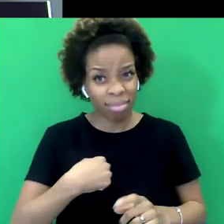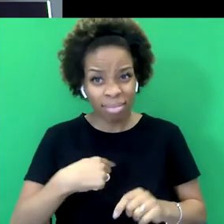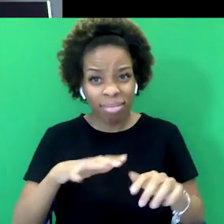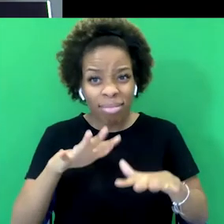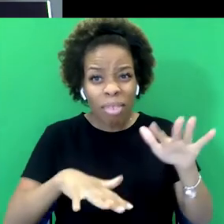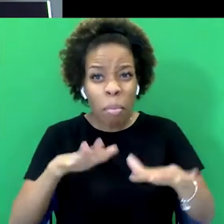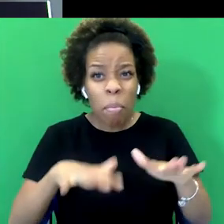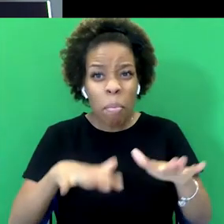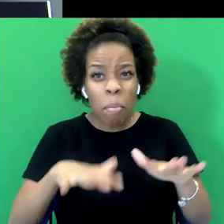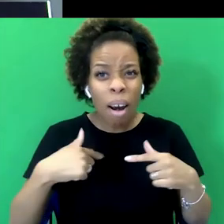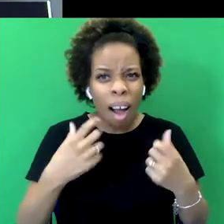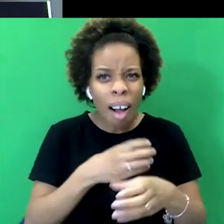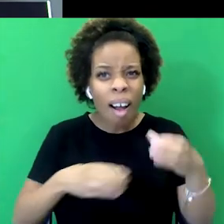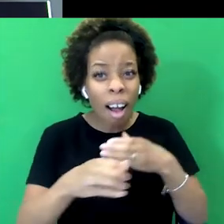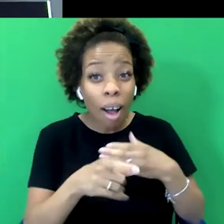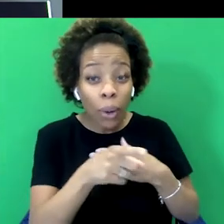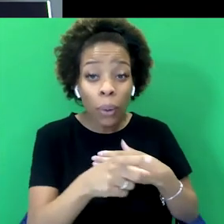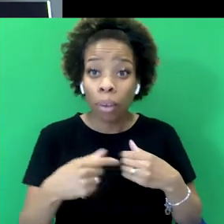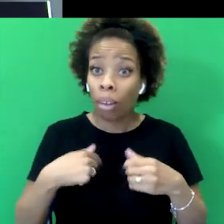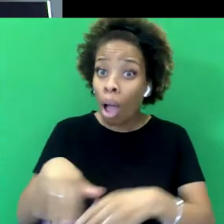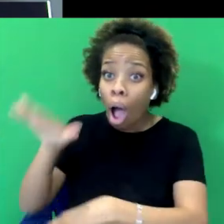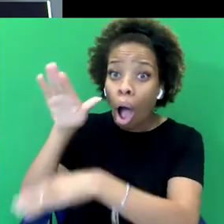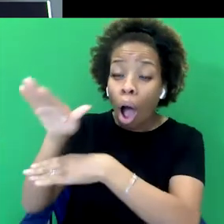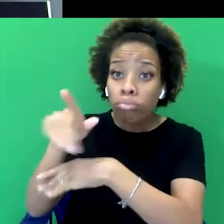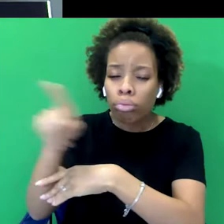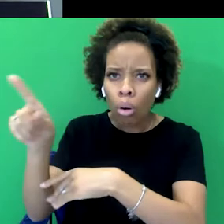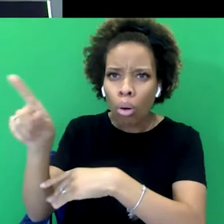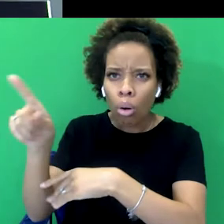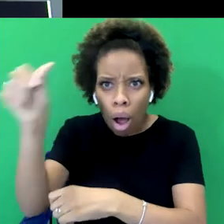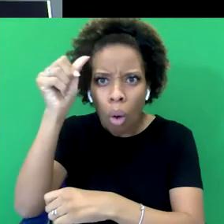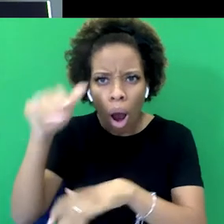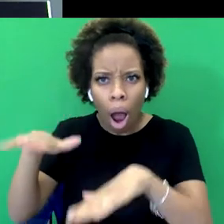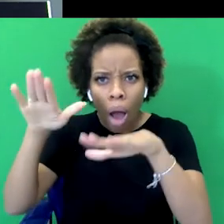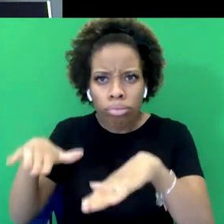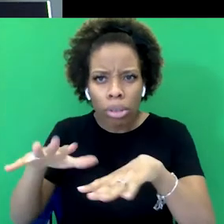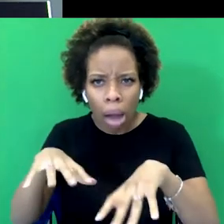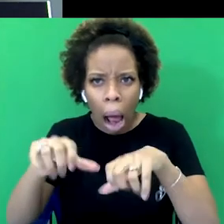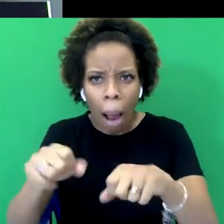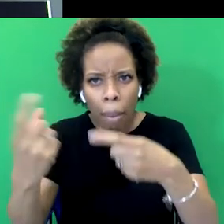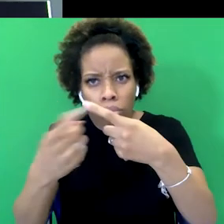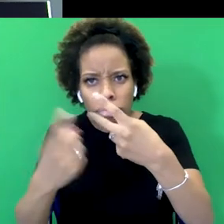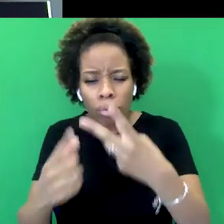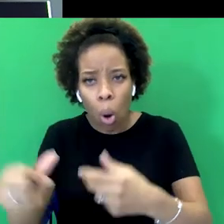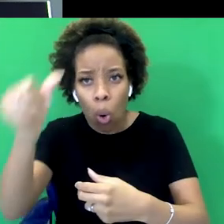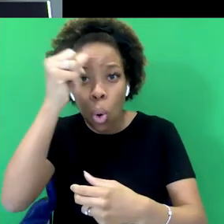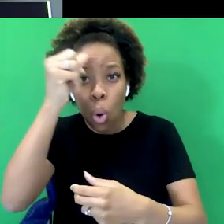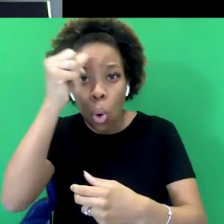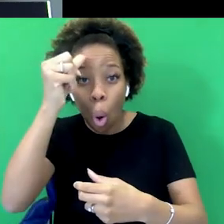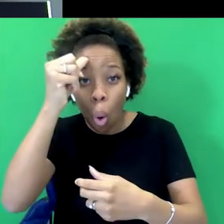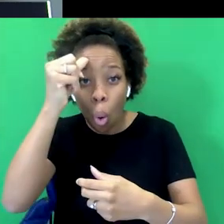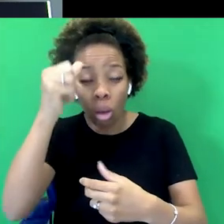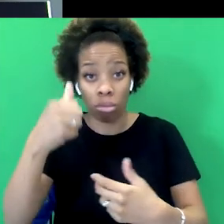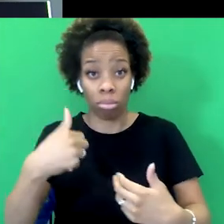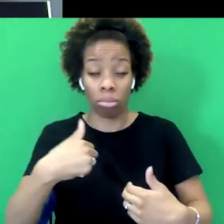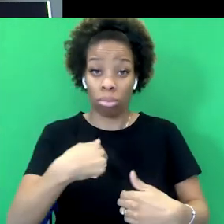very deep sense of British empire. It's almost the prism through which people see Britain, right? You go, I joined in Wallabag and Amritsar, you know,